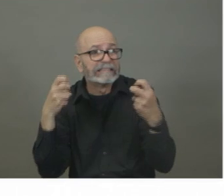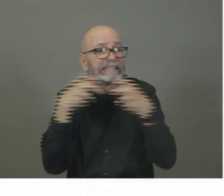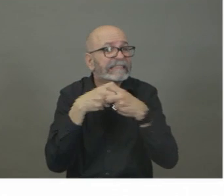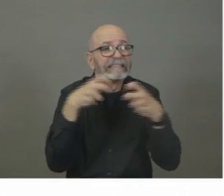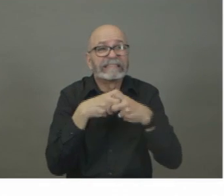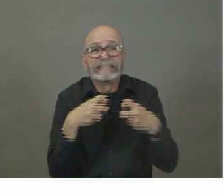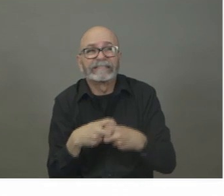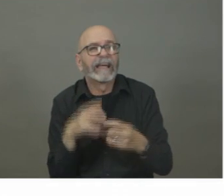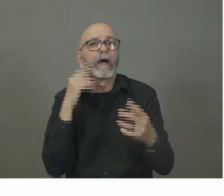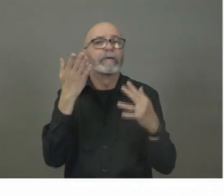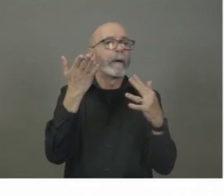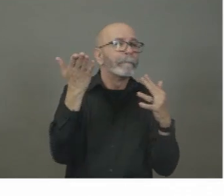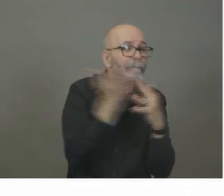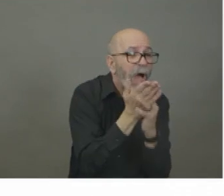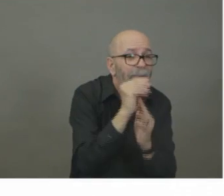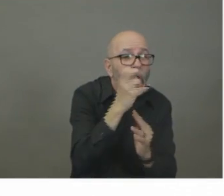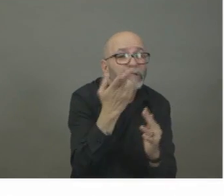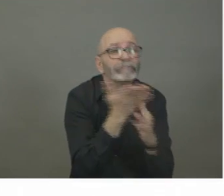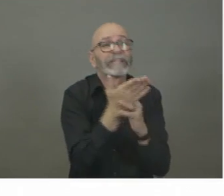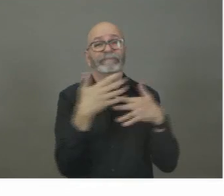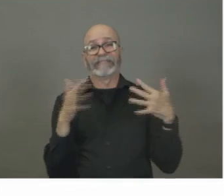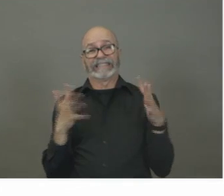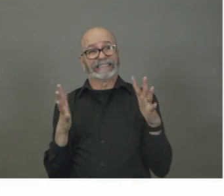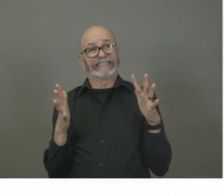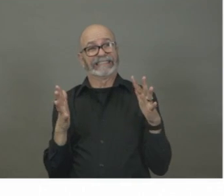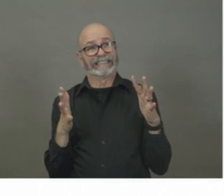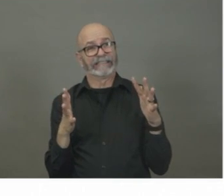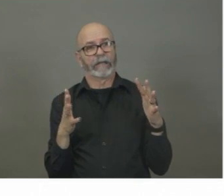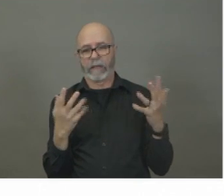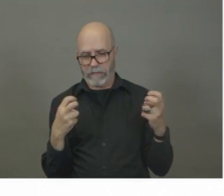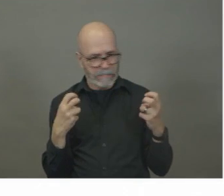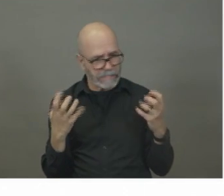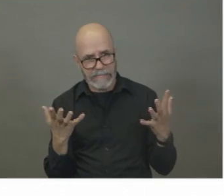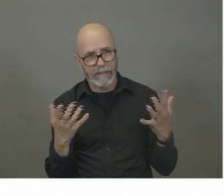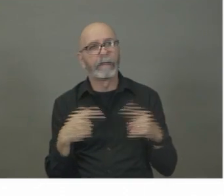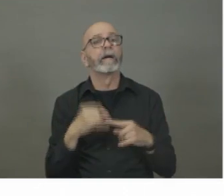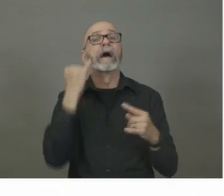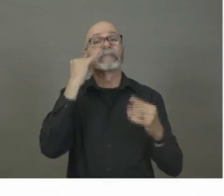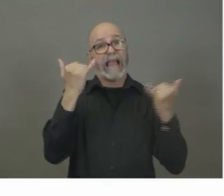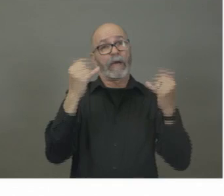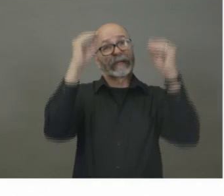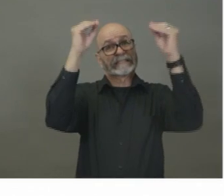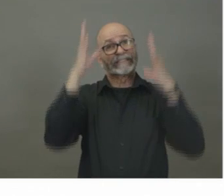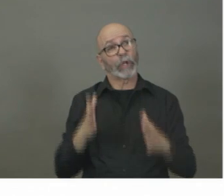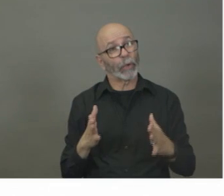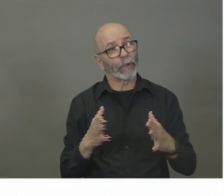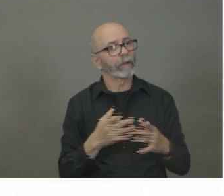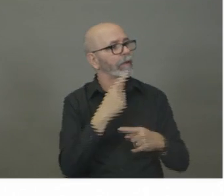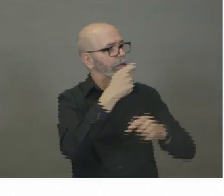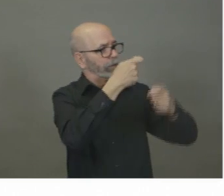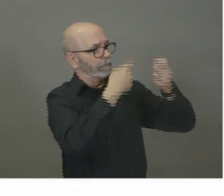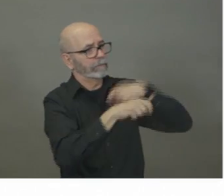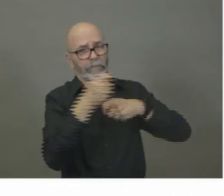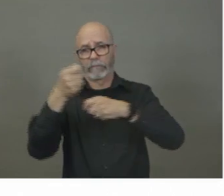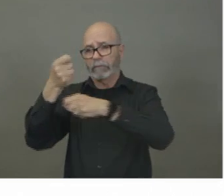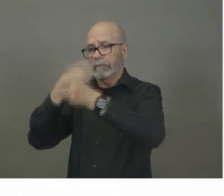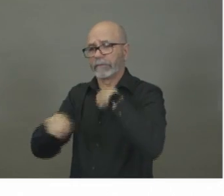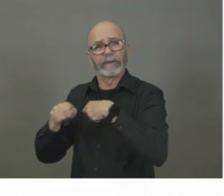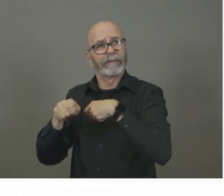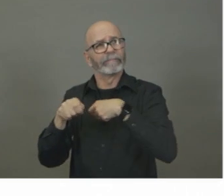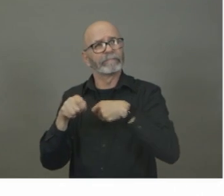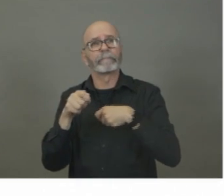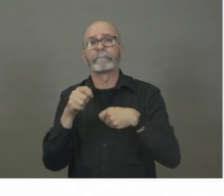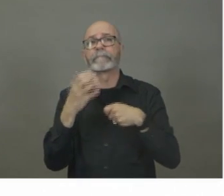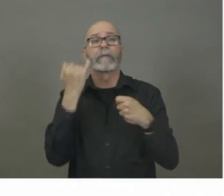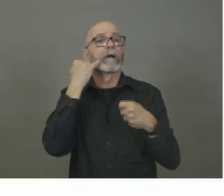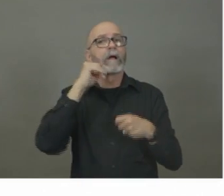isolate. So that means the current ones that are here, whether they're actively in classrooms today or whether they're subbing or whether they're in board offices, uh, potentially would